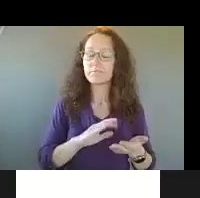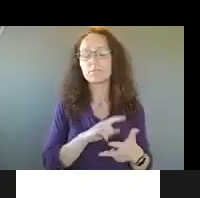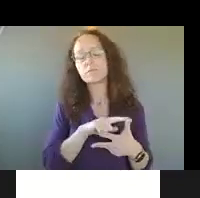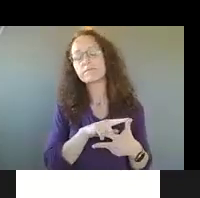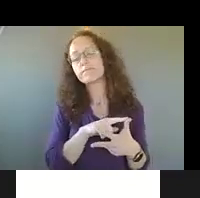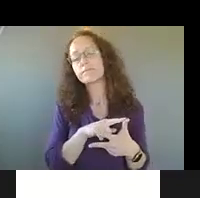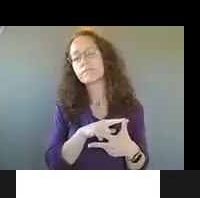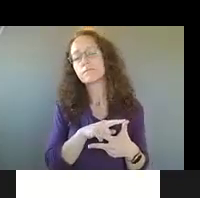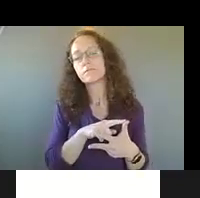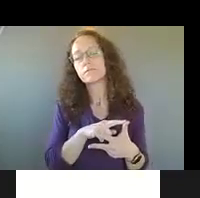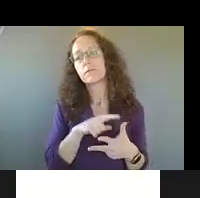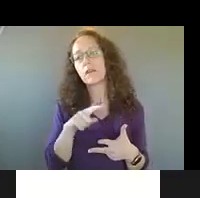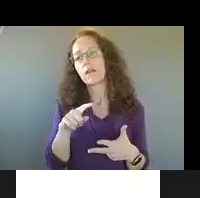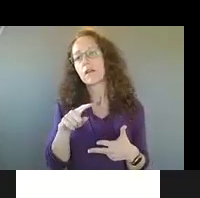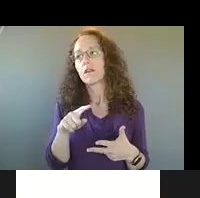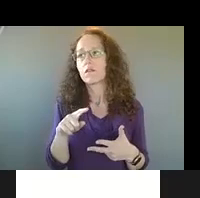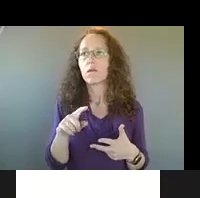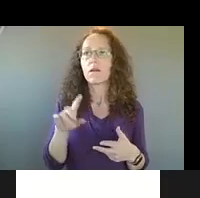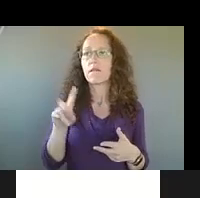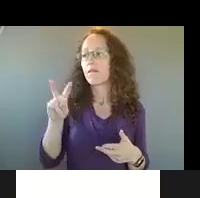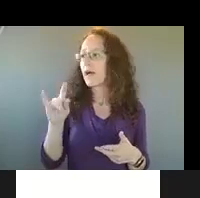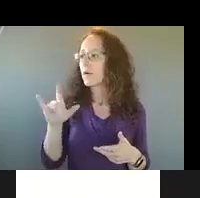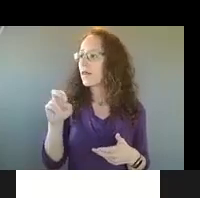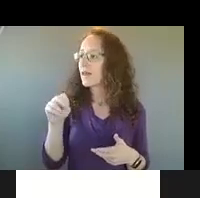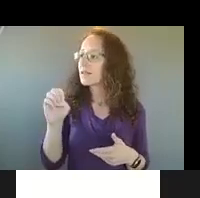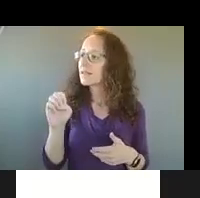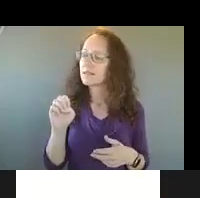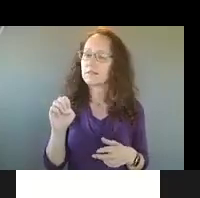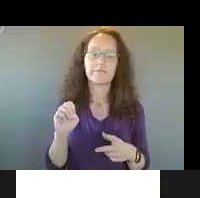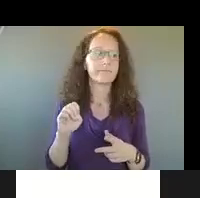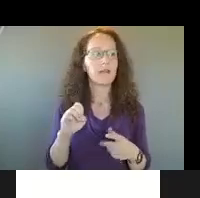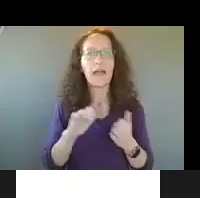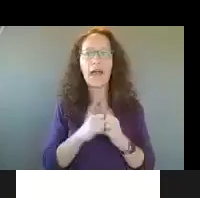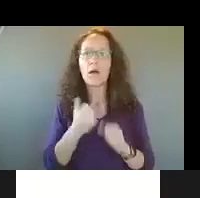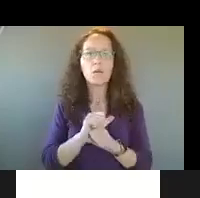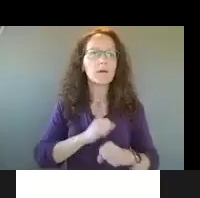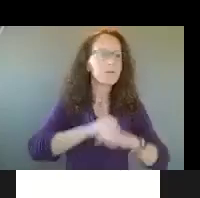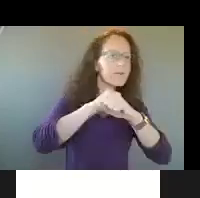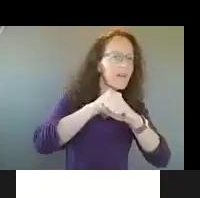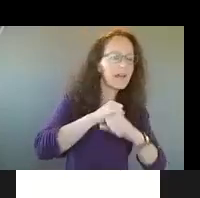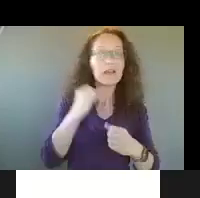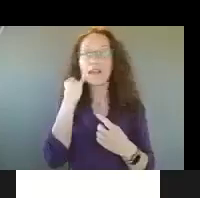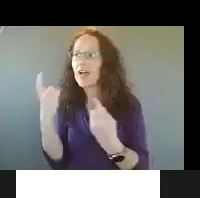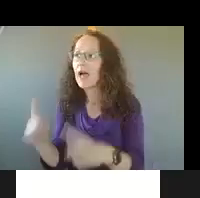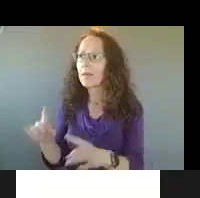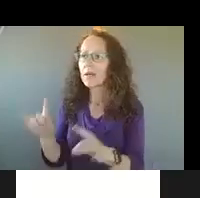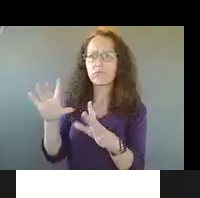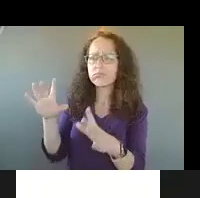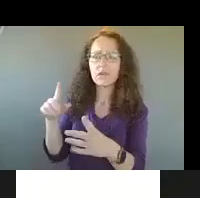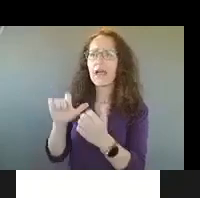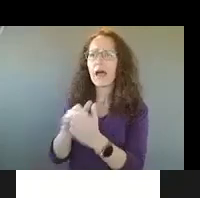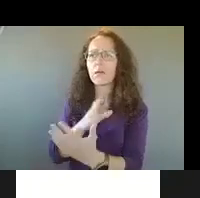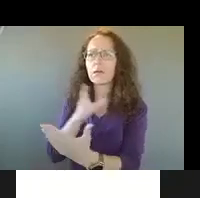how can we work to prevent violence, intervene when violence is happening, and then support community members